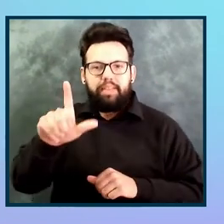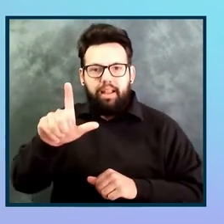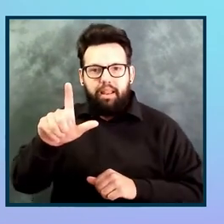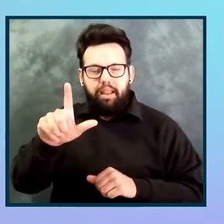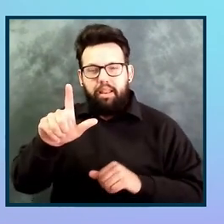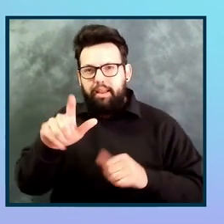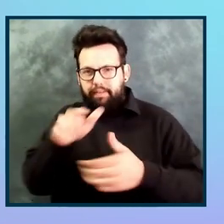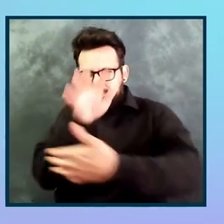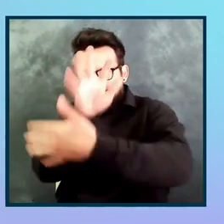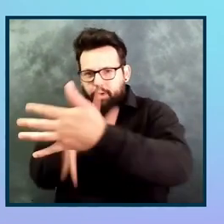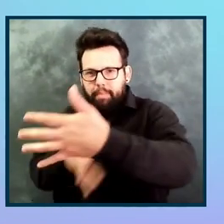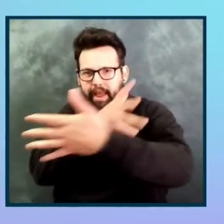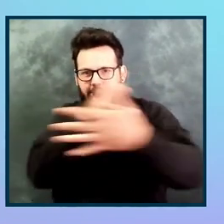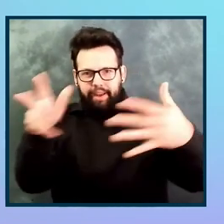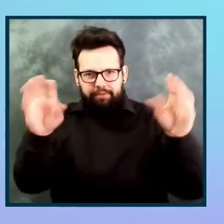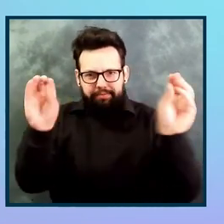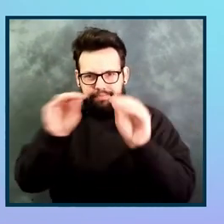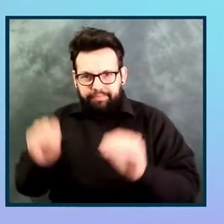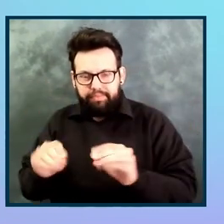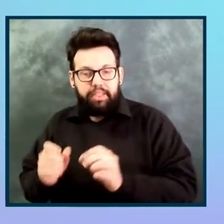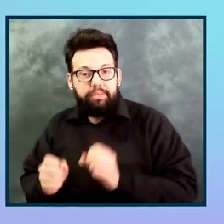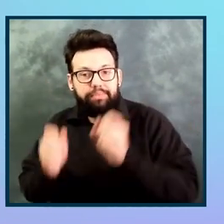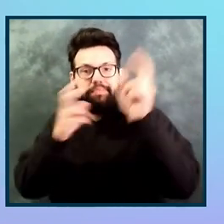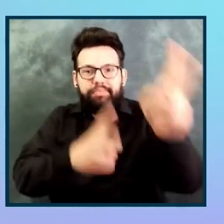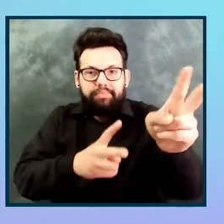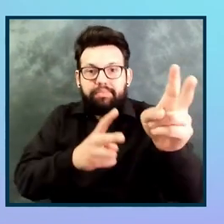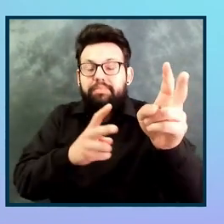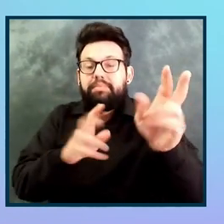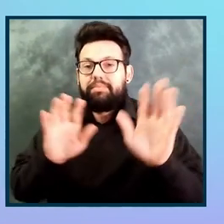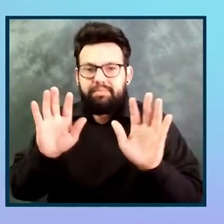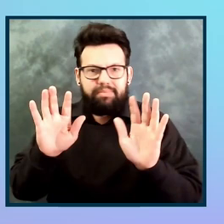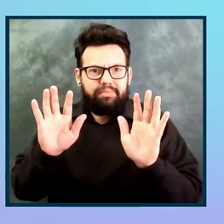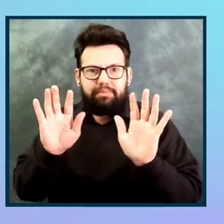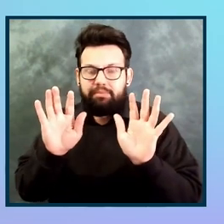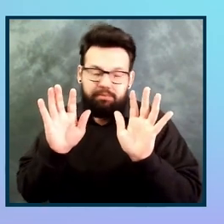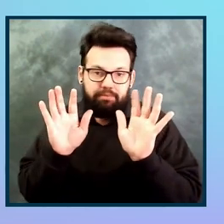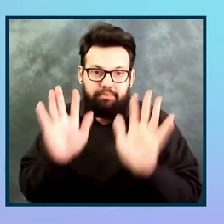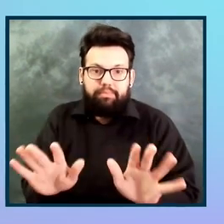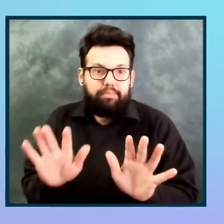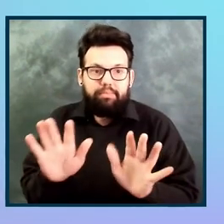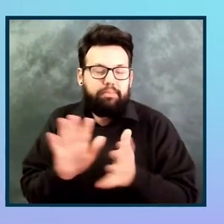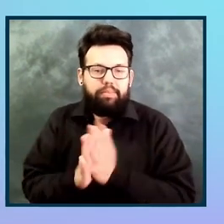So the short answer is yes, they did. And that's exactly why that became a much faster process.